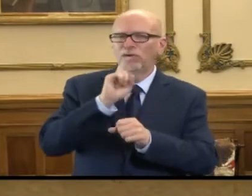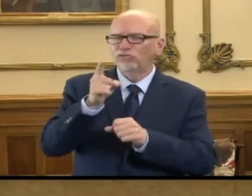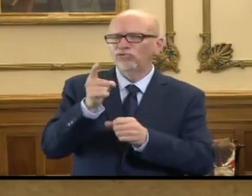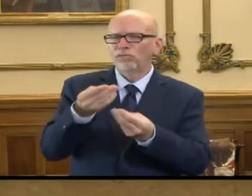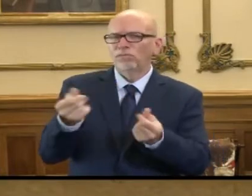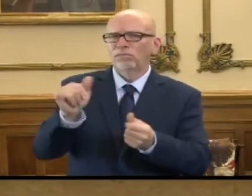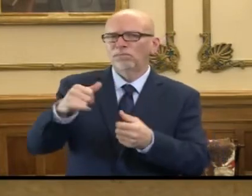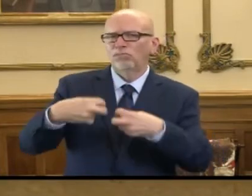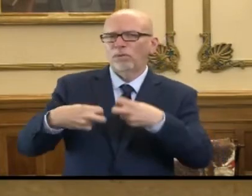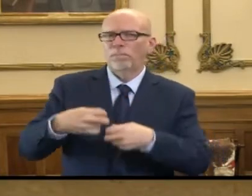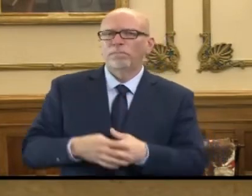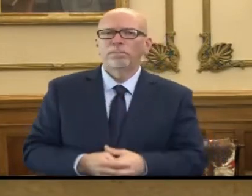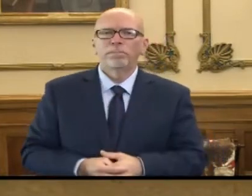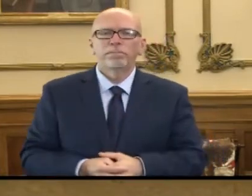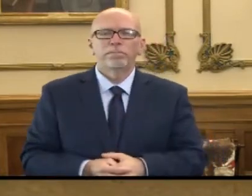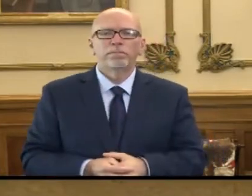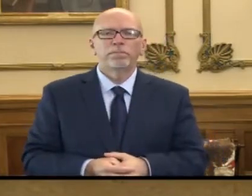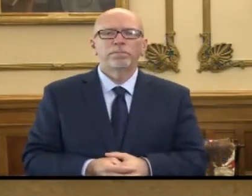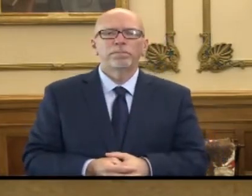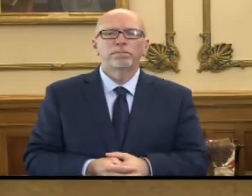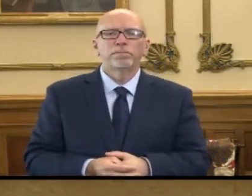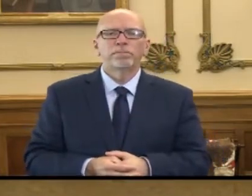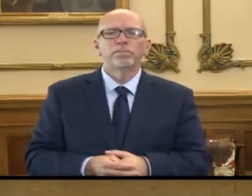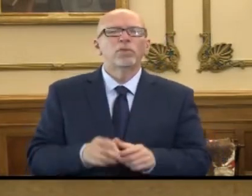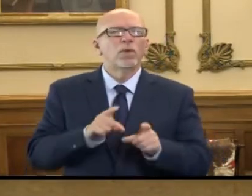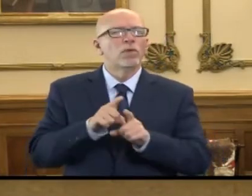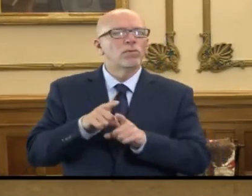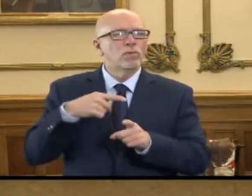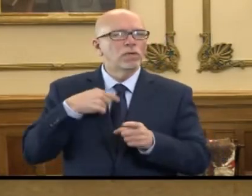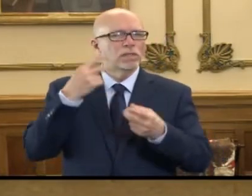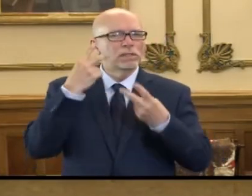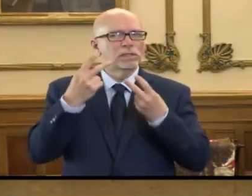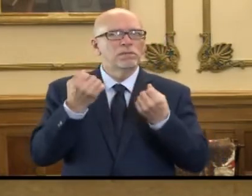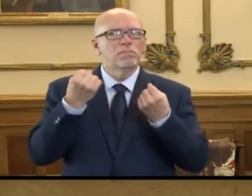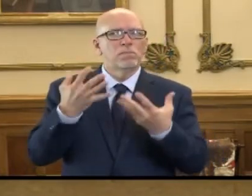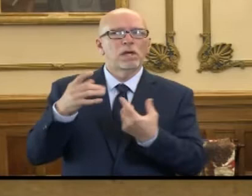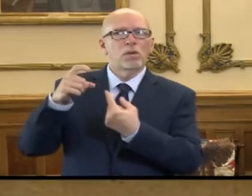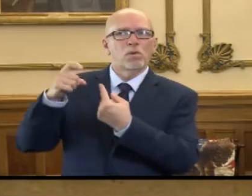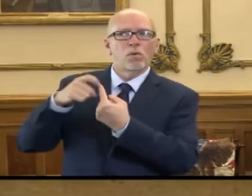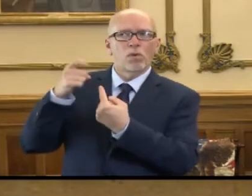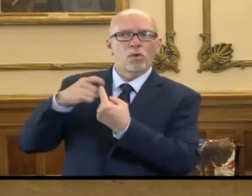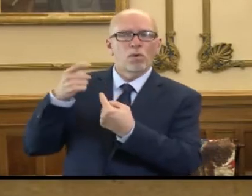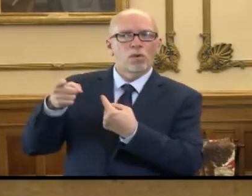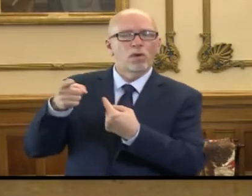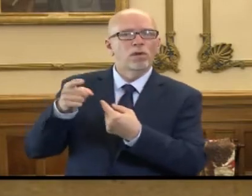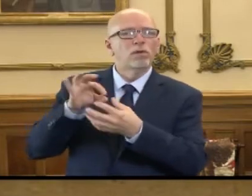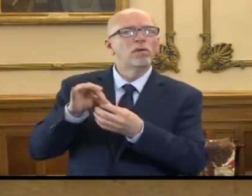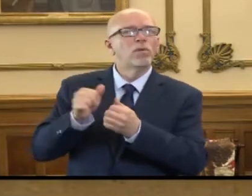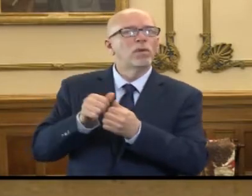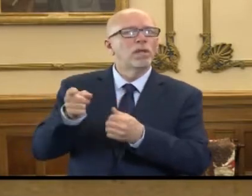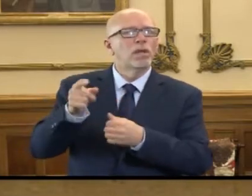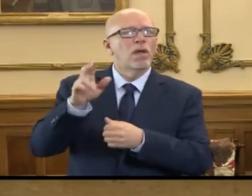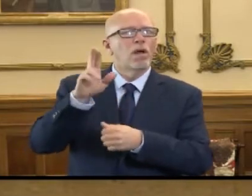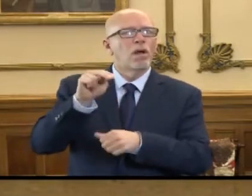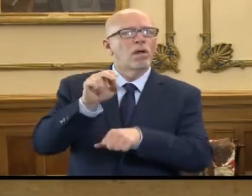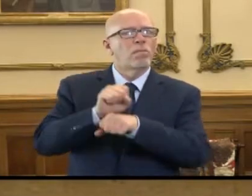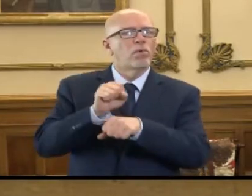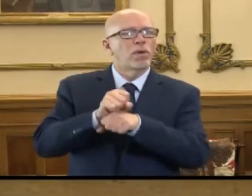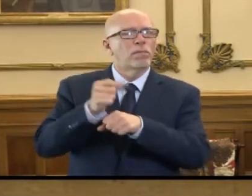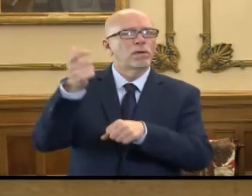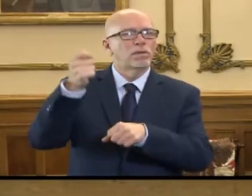addressed. We've also seen a number of calls that relate to unemployment compensation